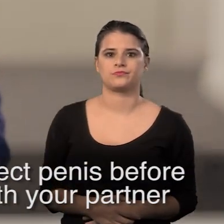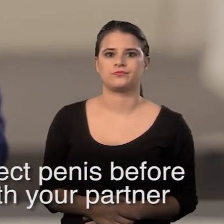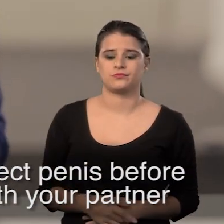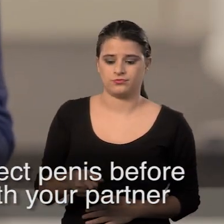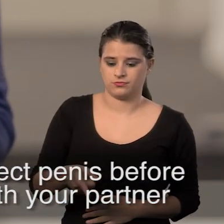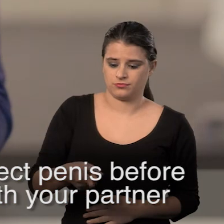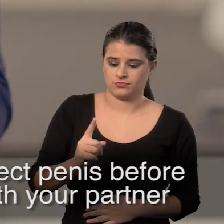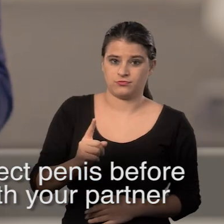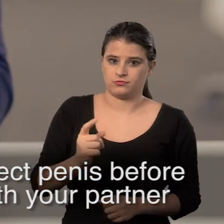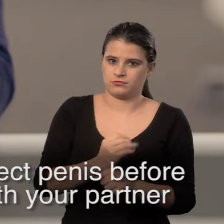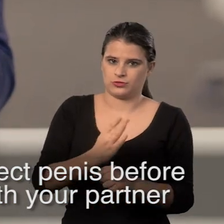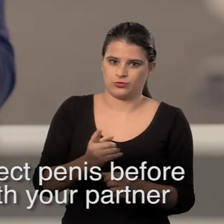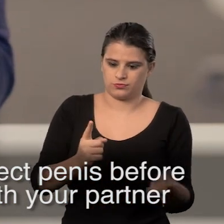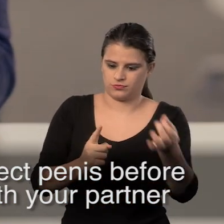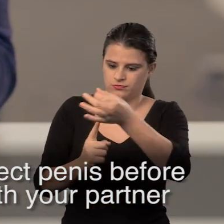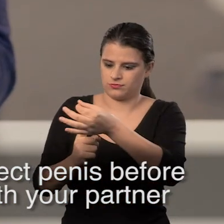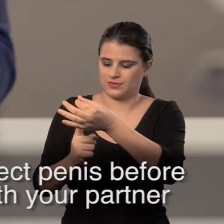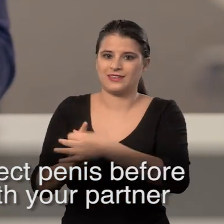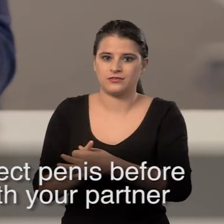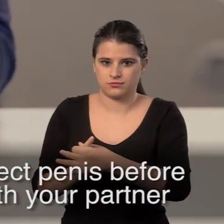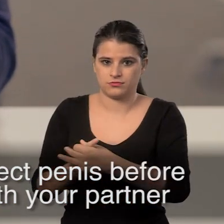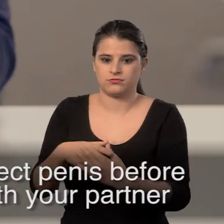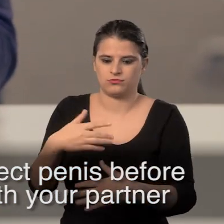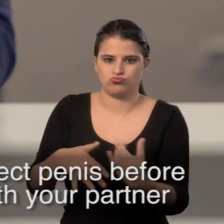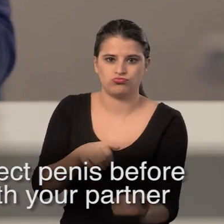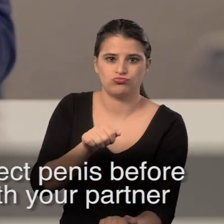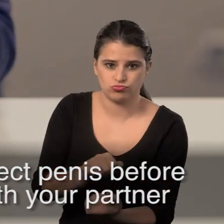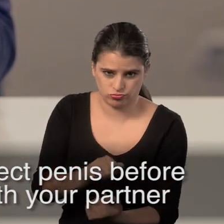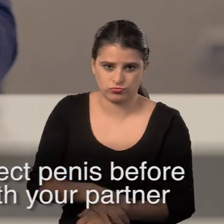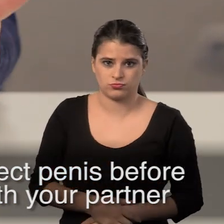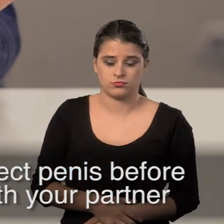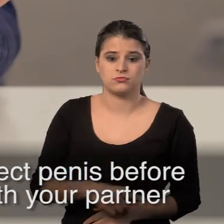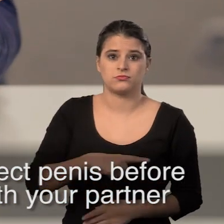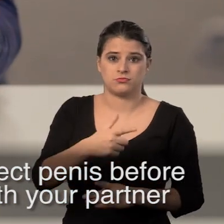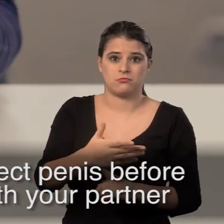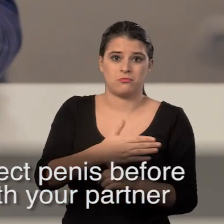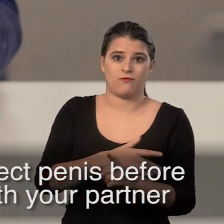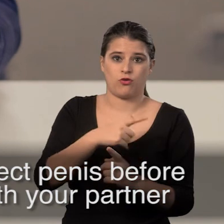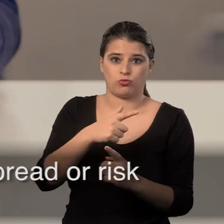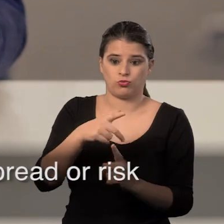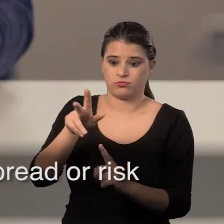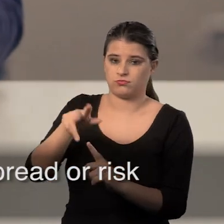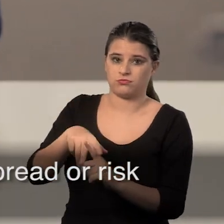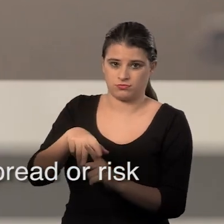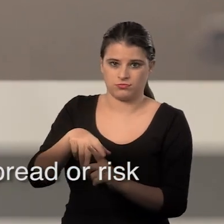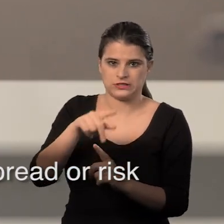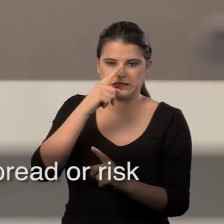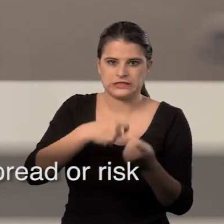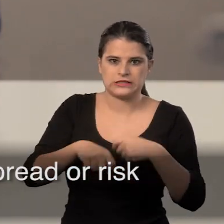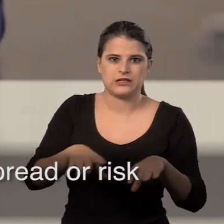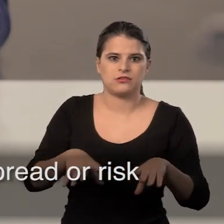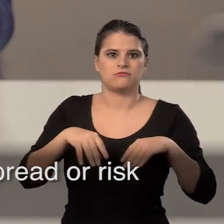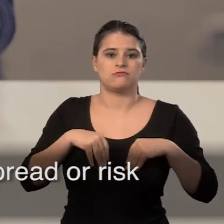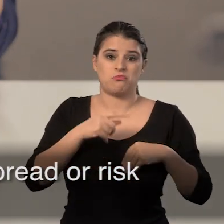The condom needs to be put on an erect penis before any sexual contact has happened with your partner. This is to prevent any